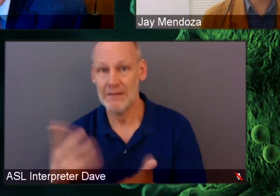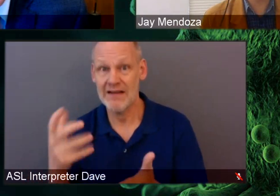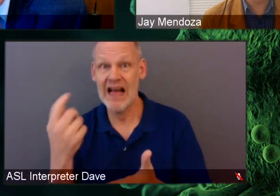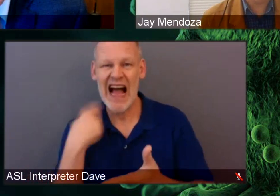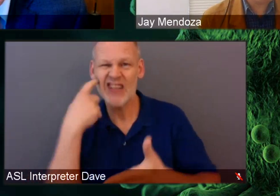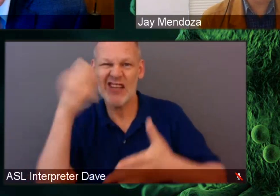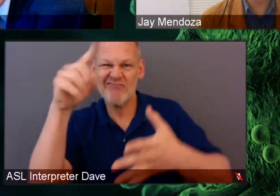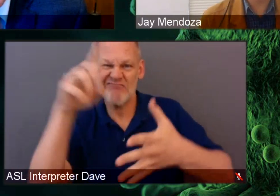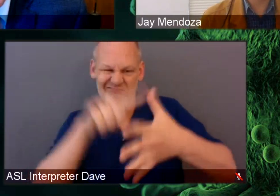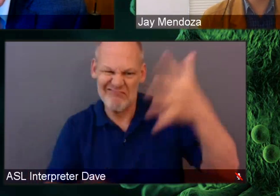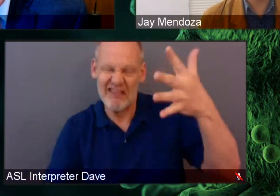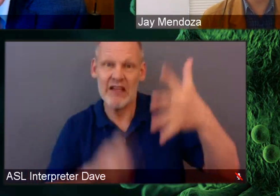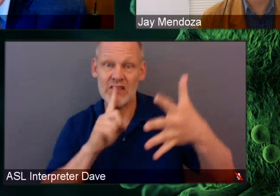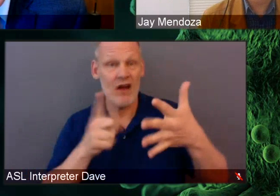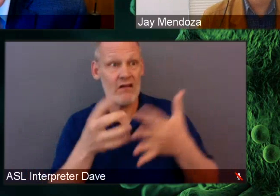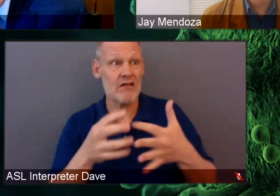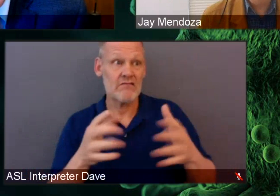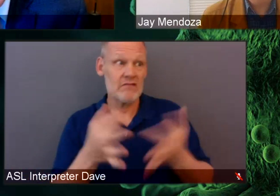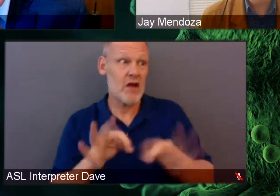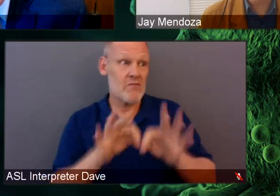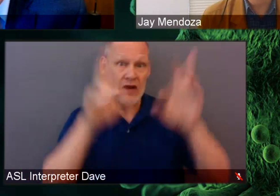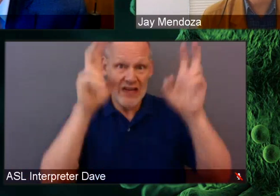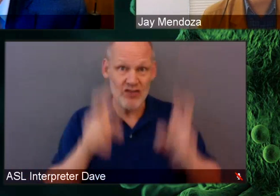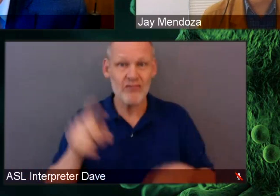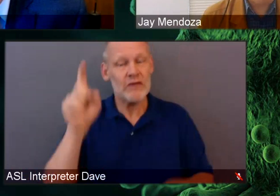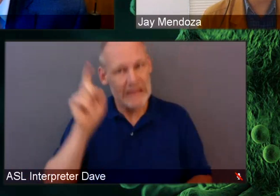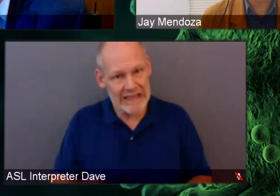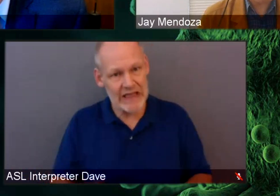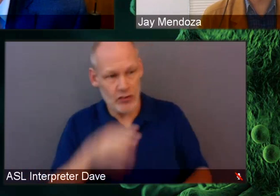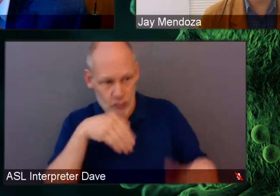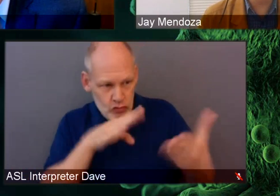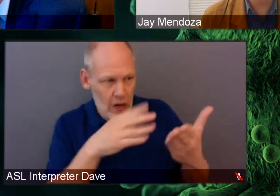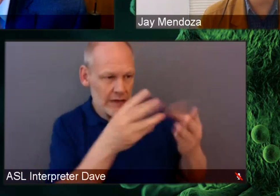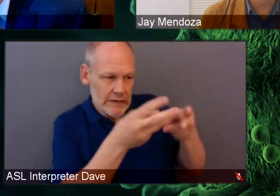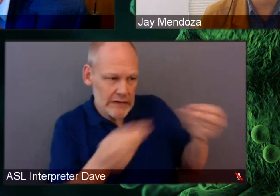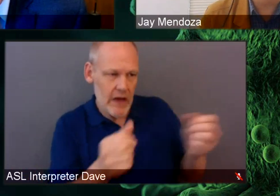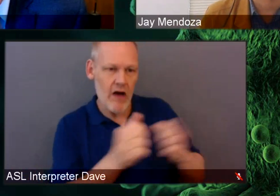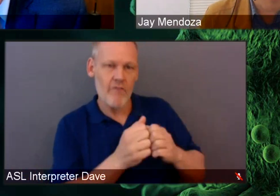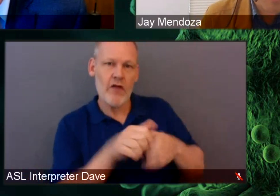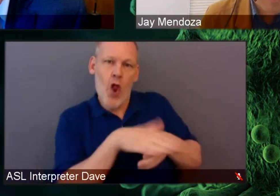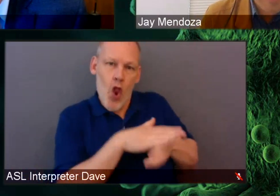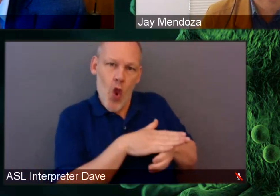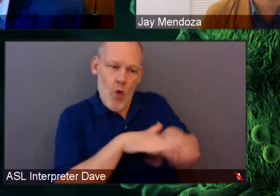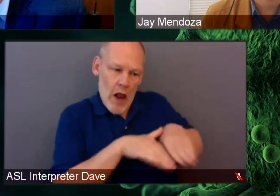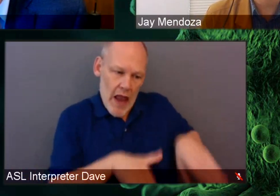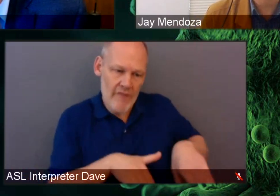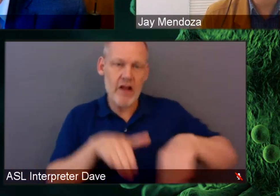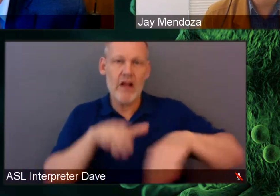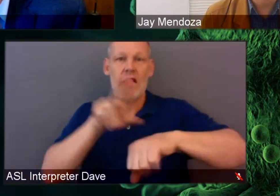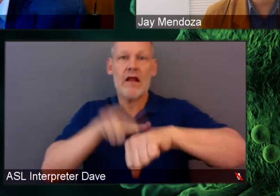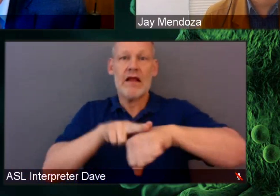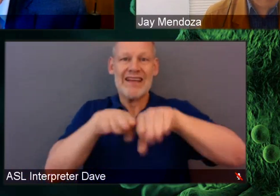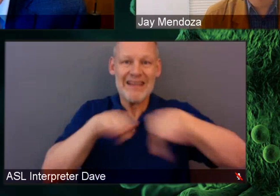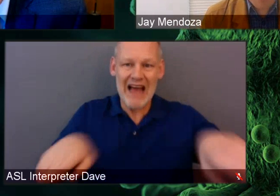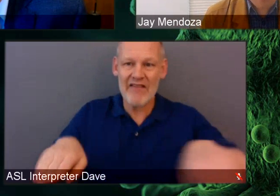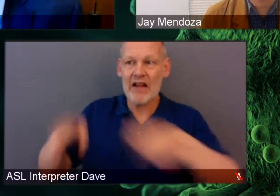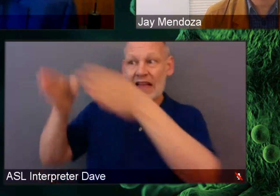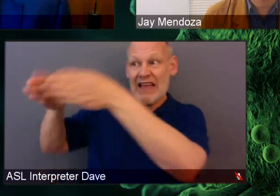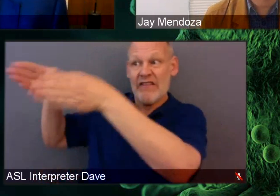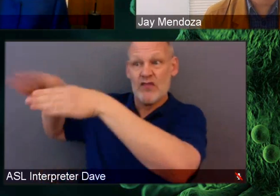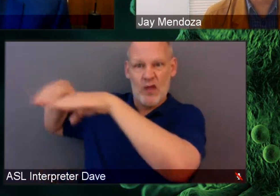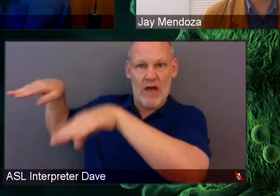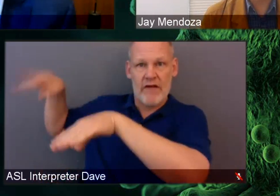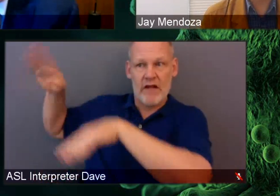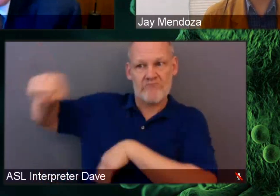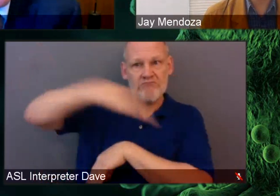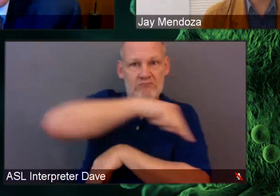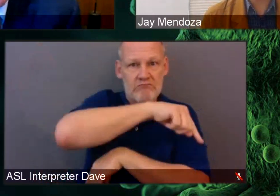at the societal level, at the institutional level, and at the individual level as well. And I believe that at the, at the Fred Hutch,